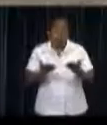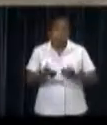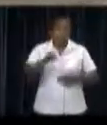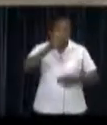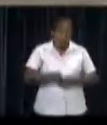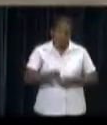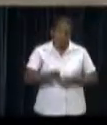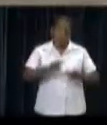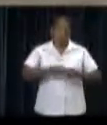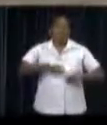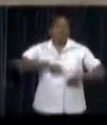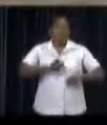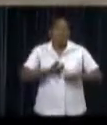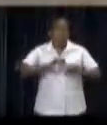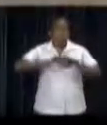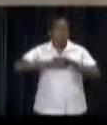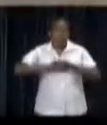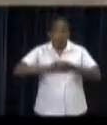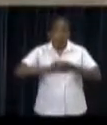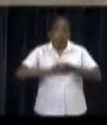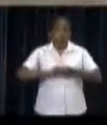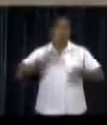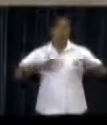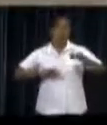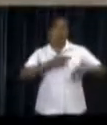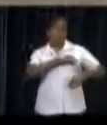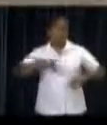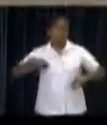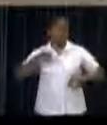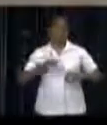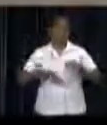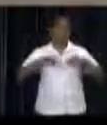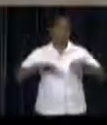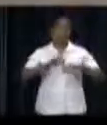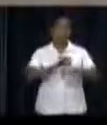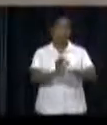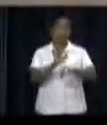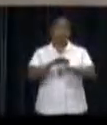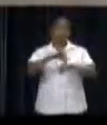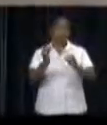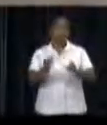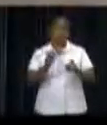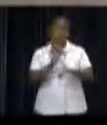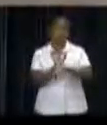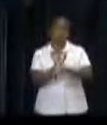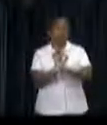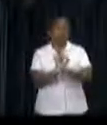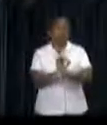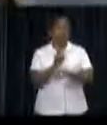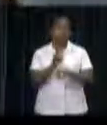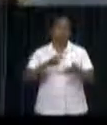According to the President, the Ministries of Public Health and Education should be discarded of their political significance.